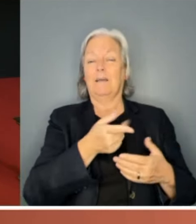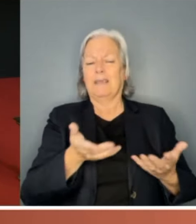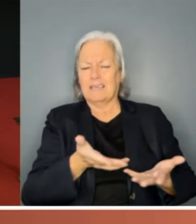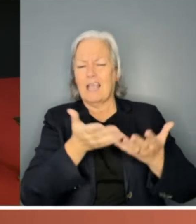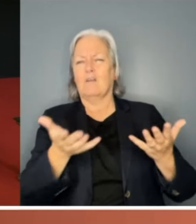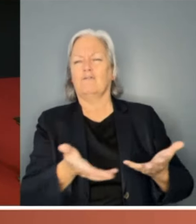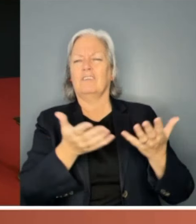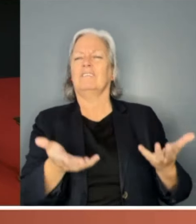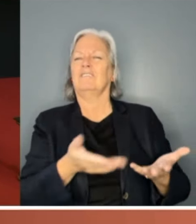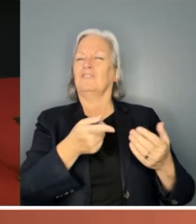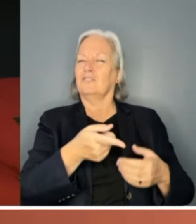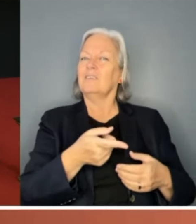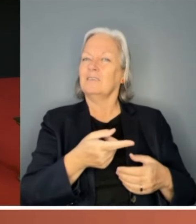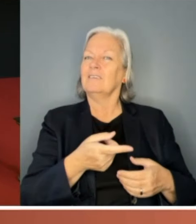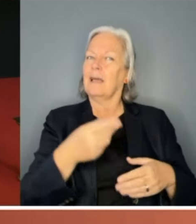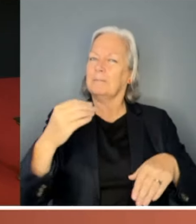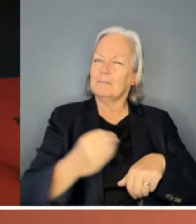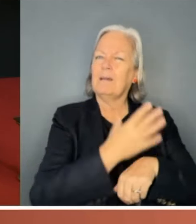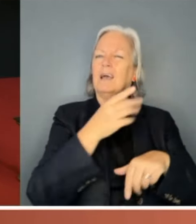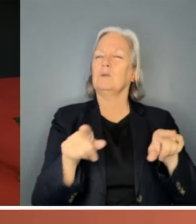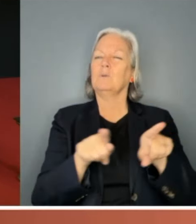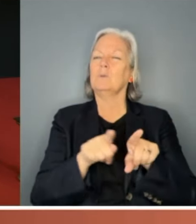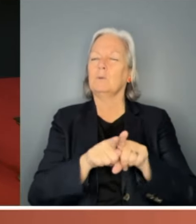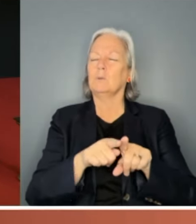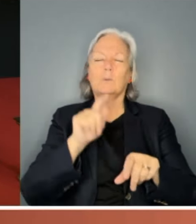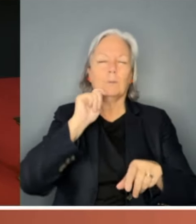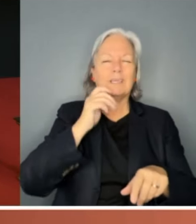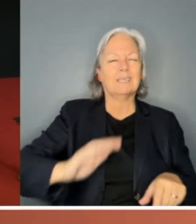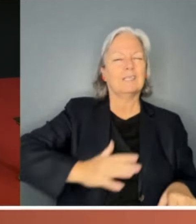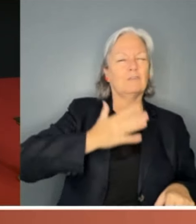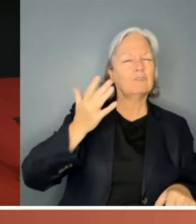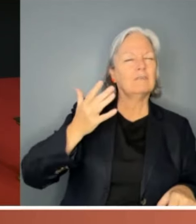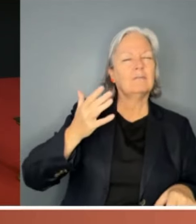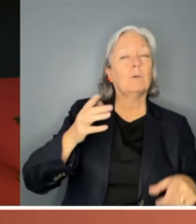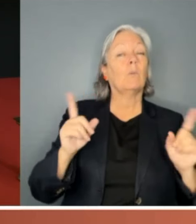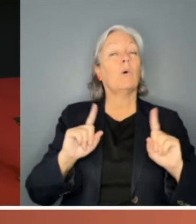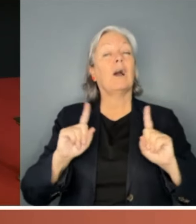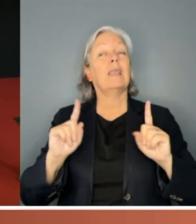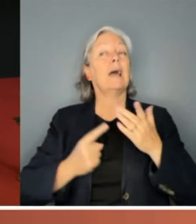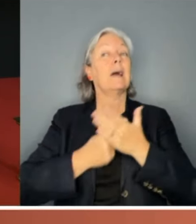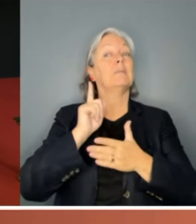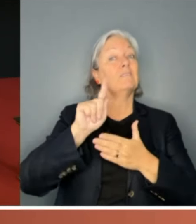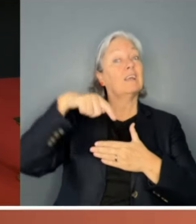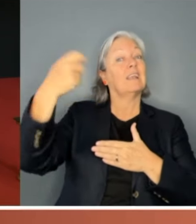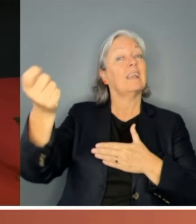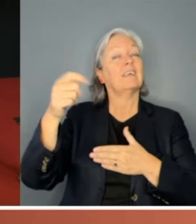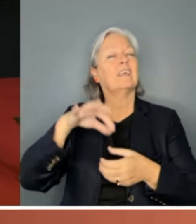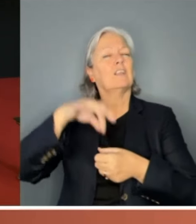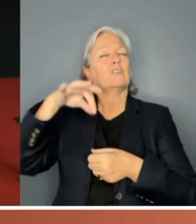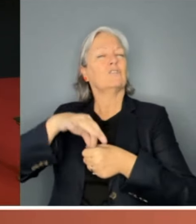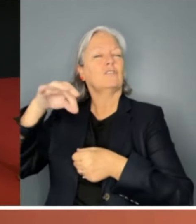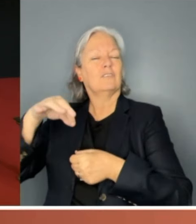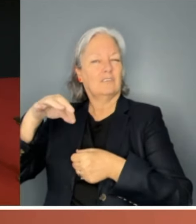it. So it'll be really interesting to see what happens next election in regard to the